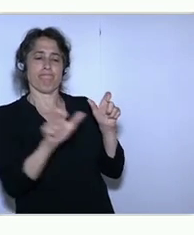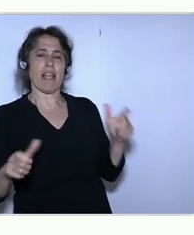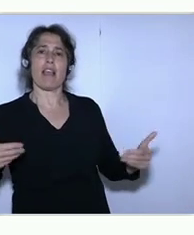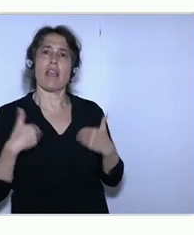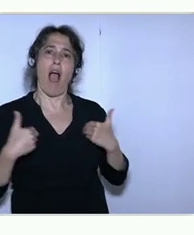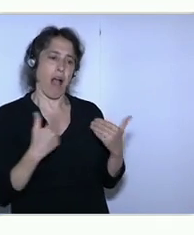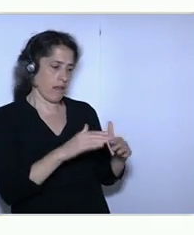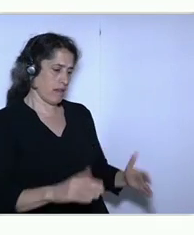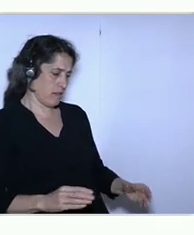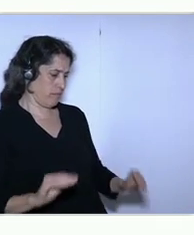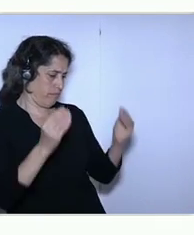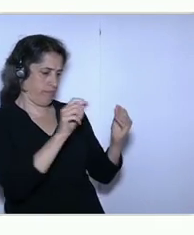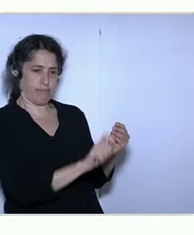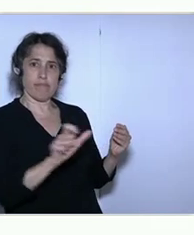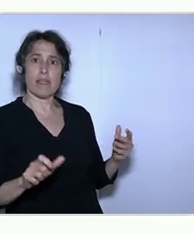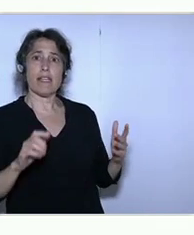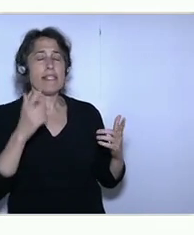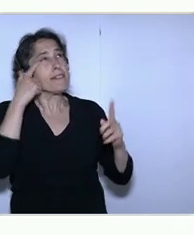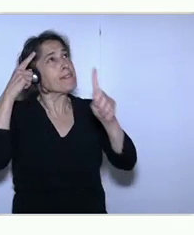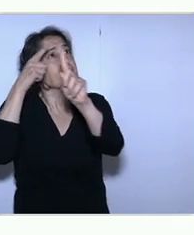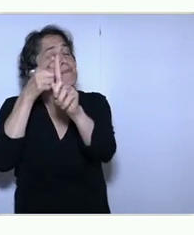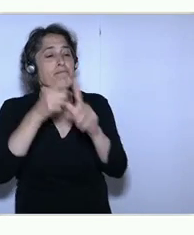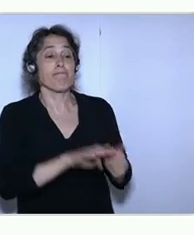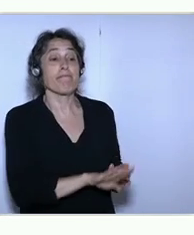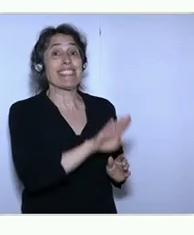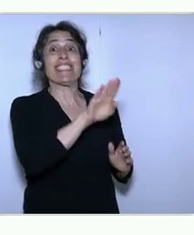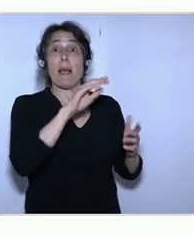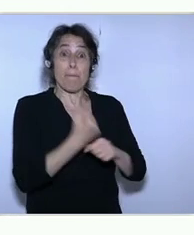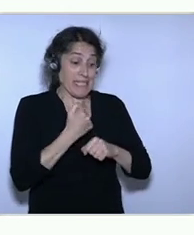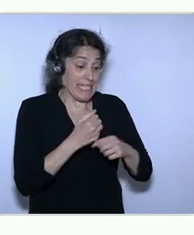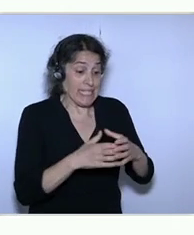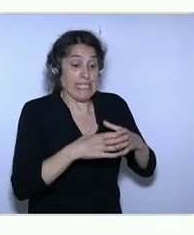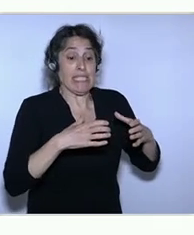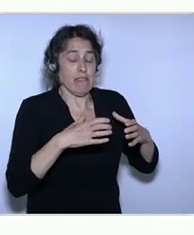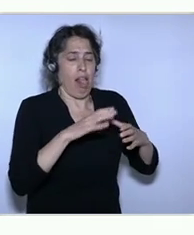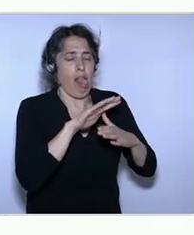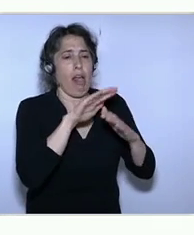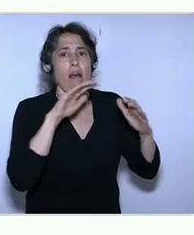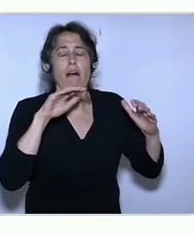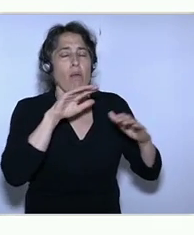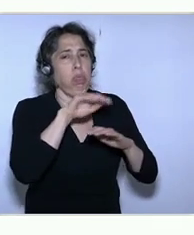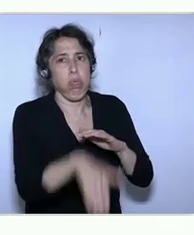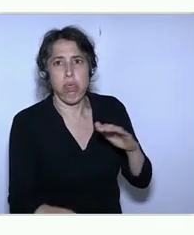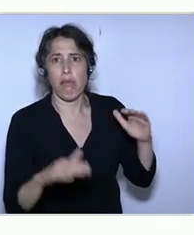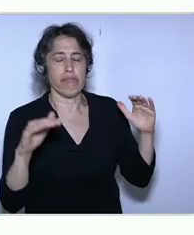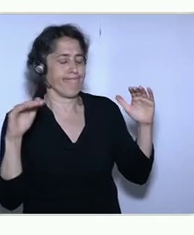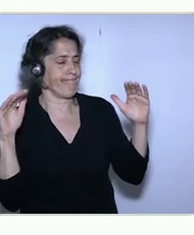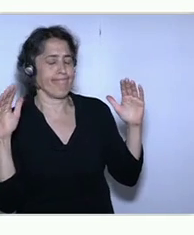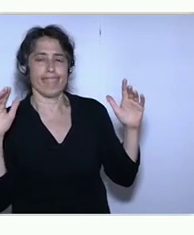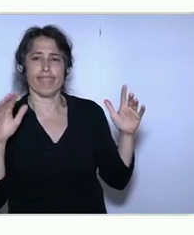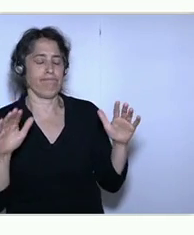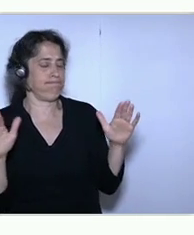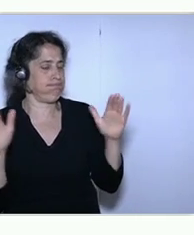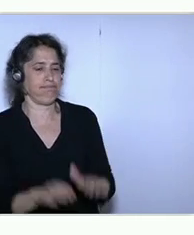dream and finding that it didn't work out and understanding what the lessons learned are for those people and how